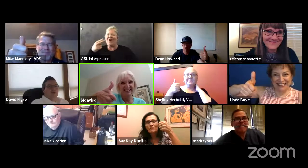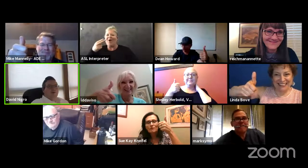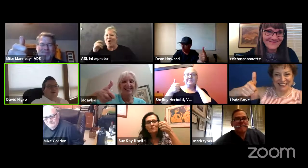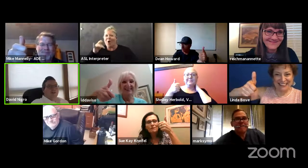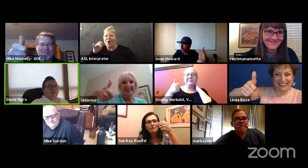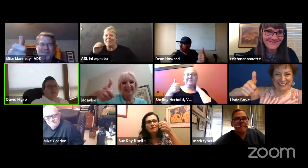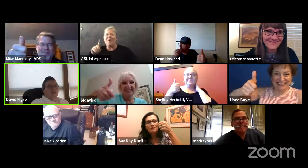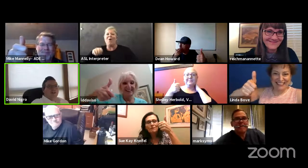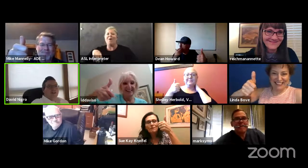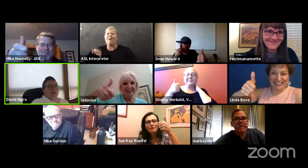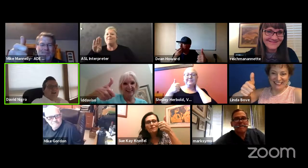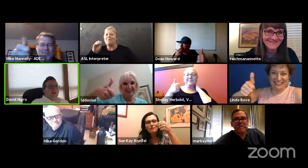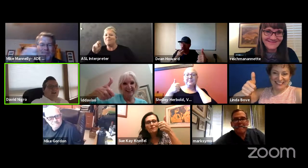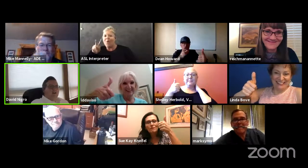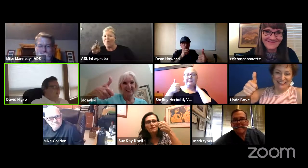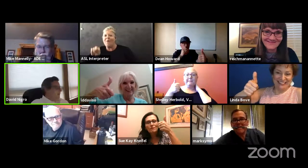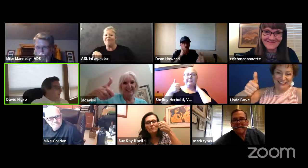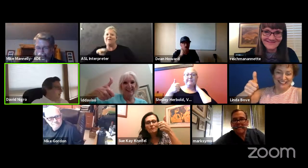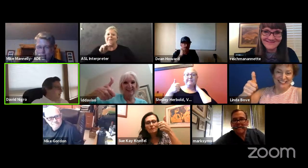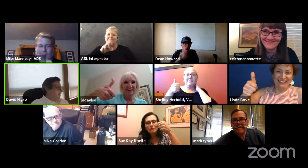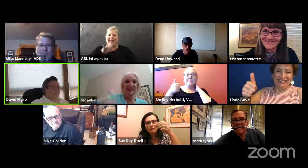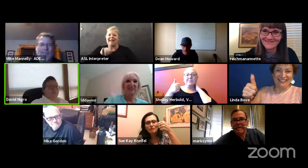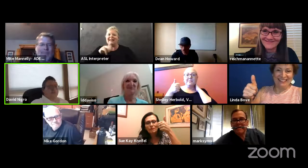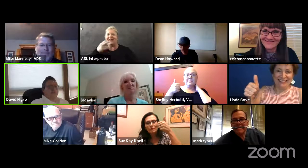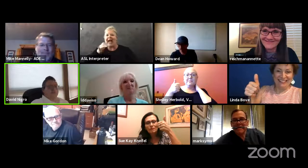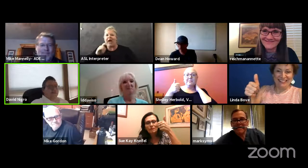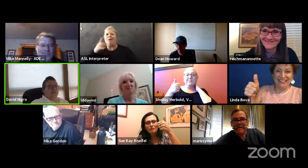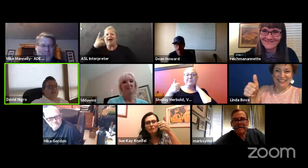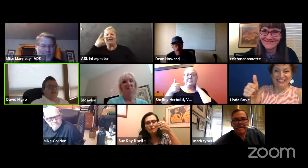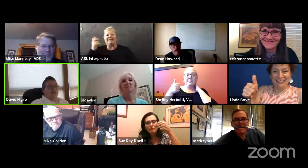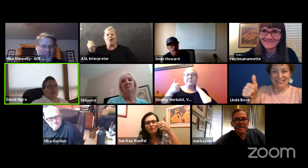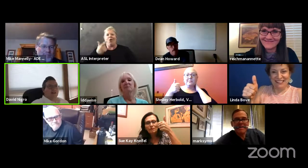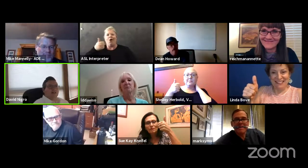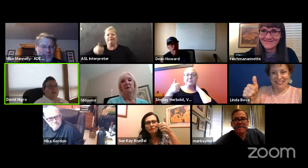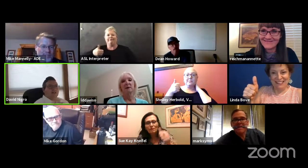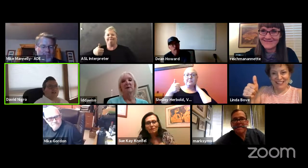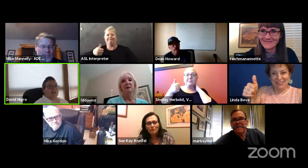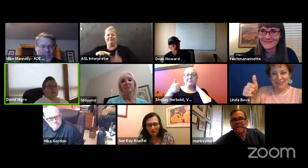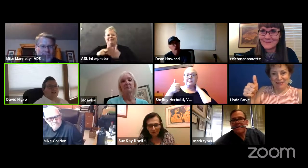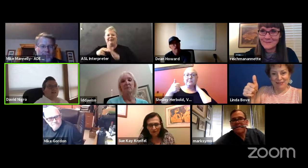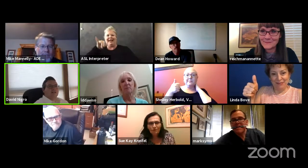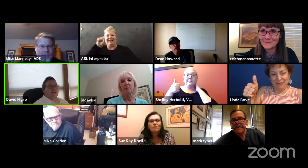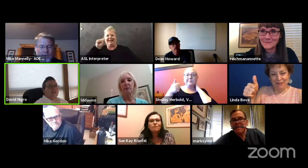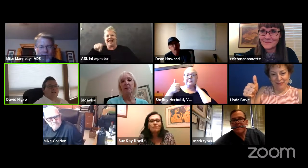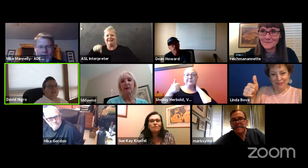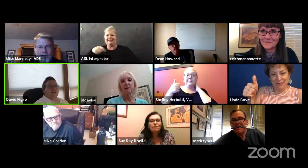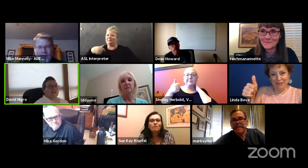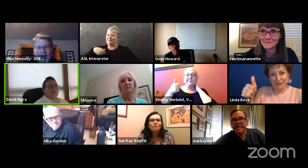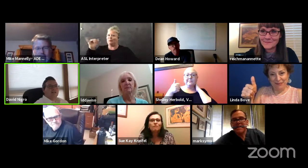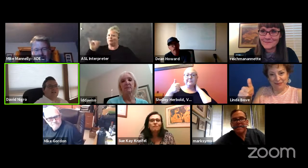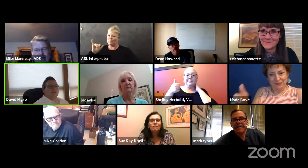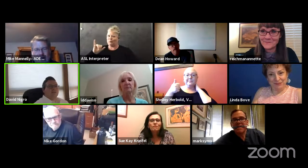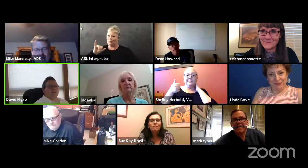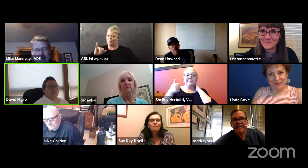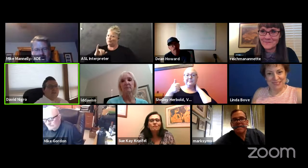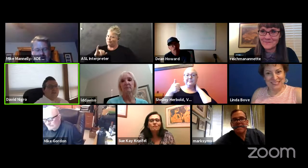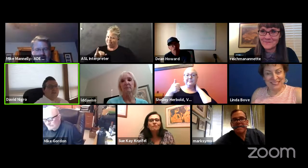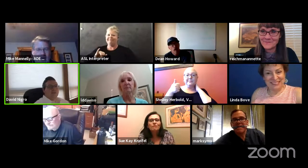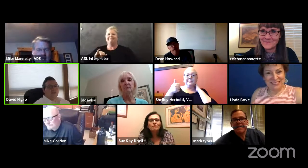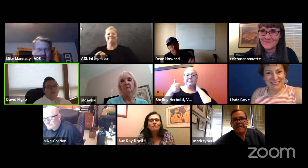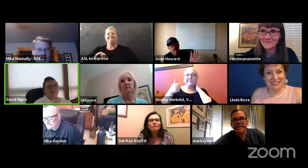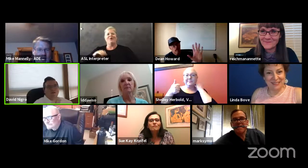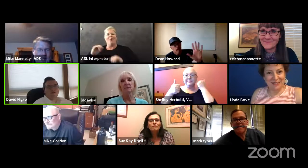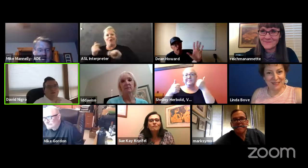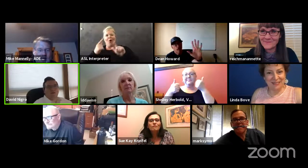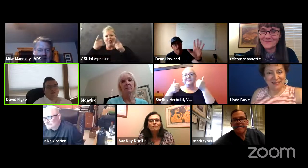both uh manalie and howard all indicating yes i vote yes as well um and that is unanimous again